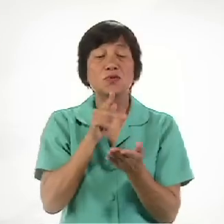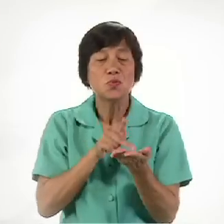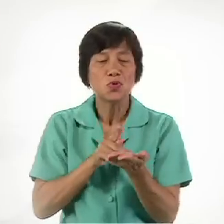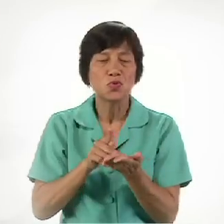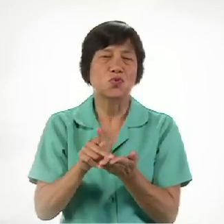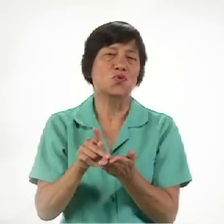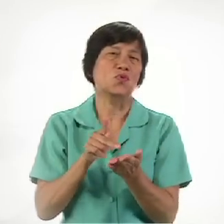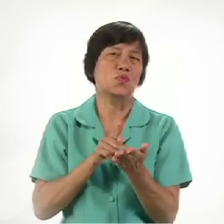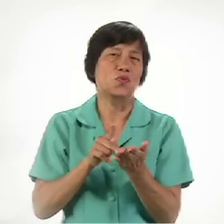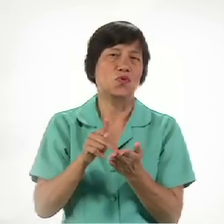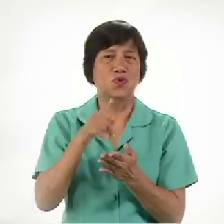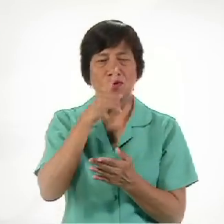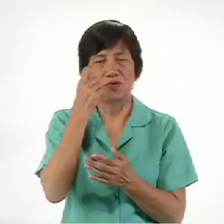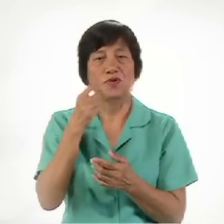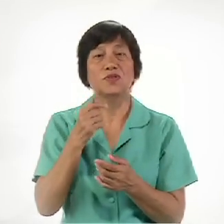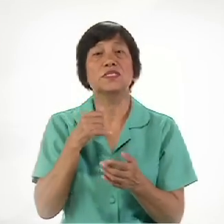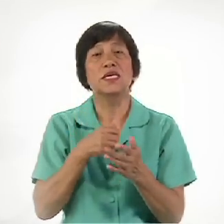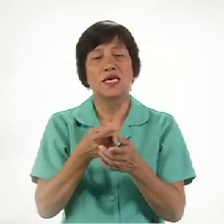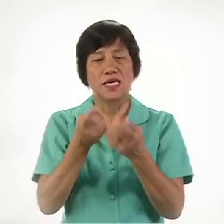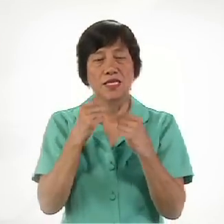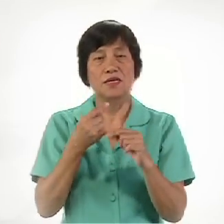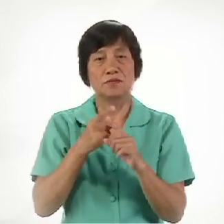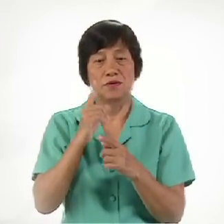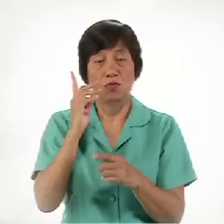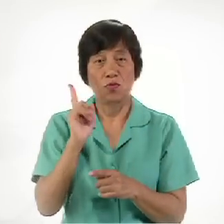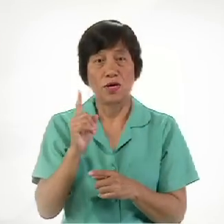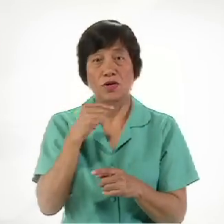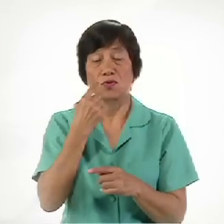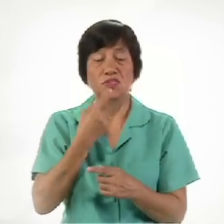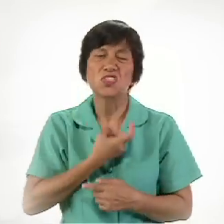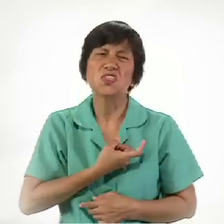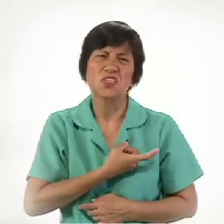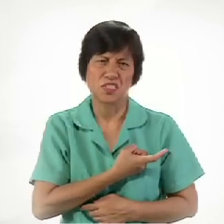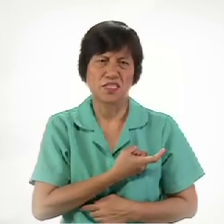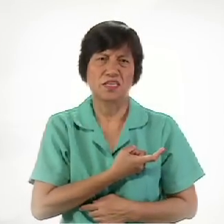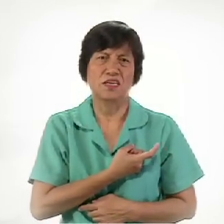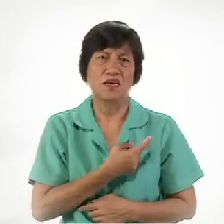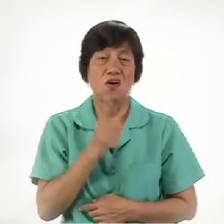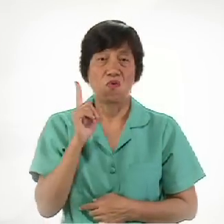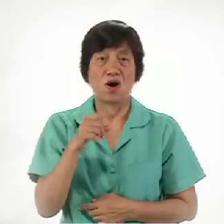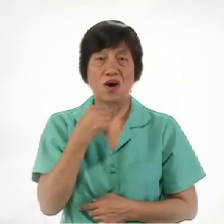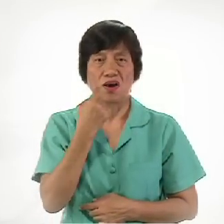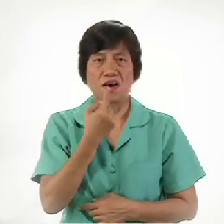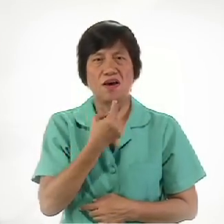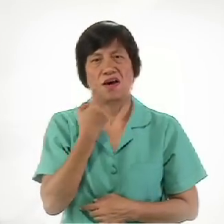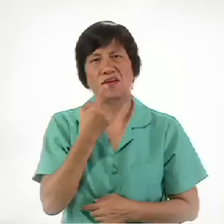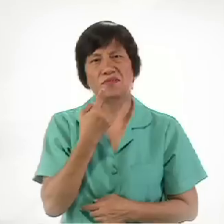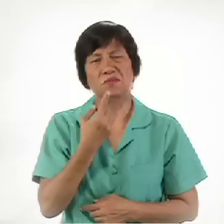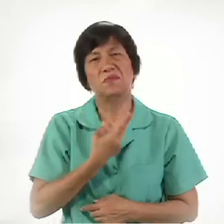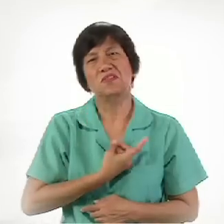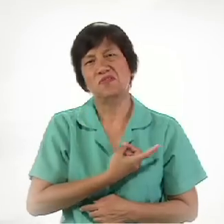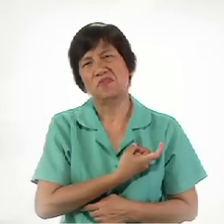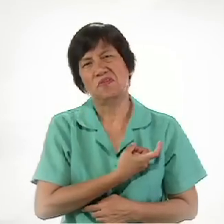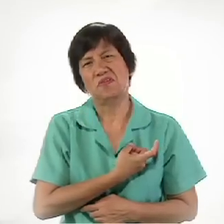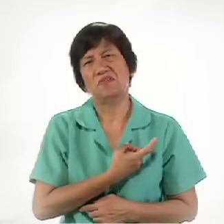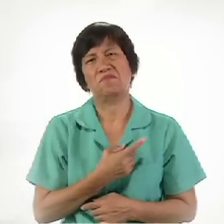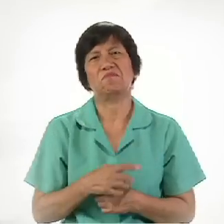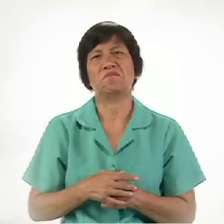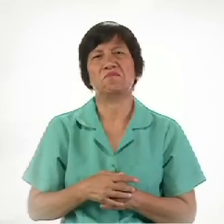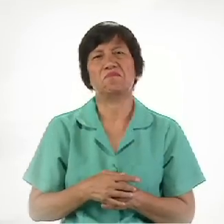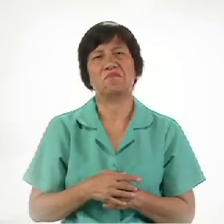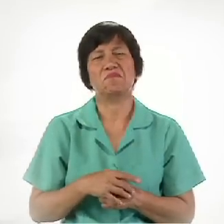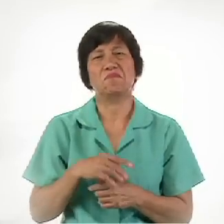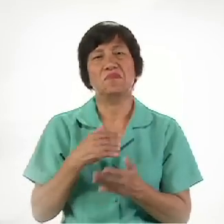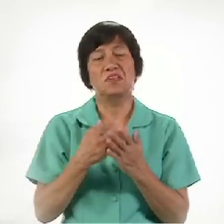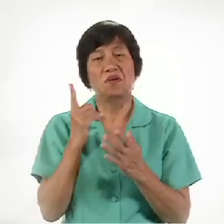comes from Someone who is Hurting Someone Who Has been Maligned Probably Someone Who